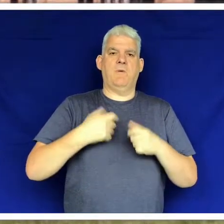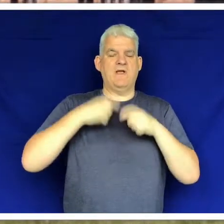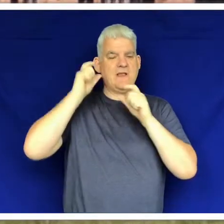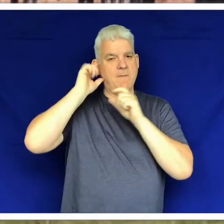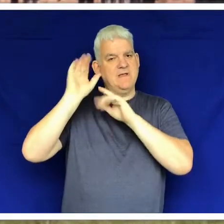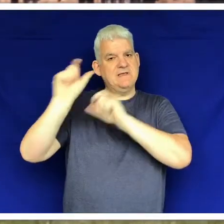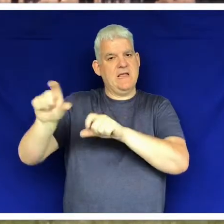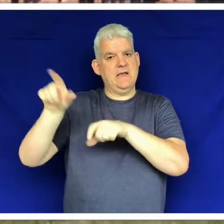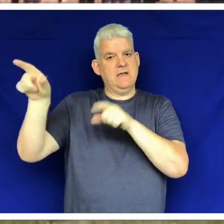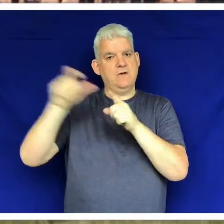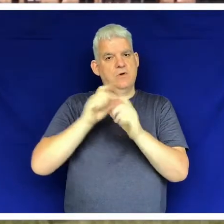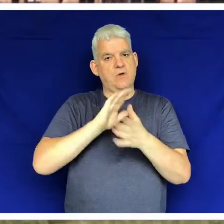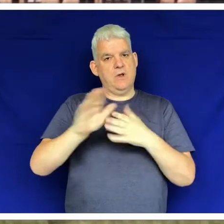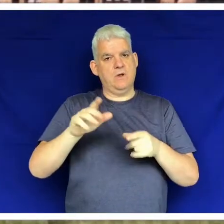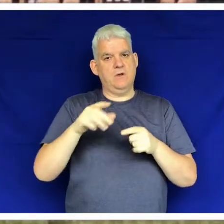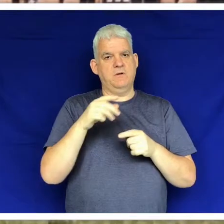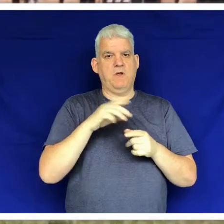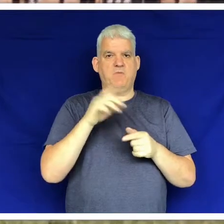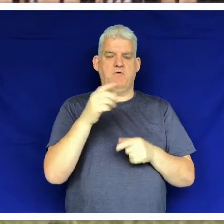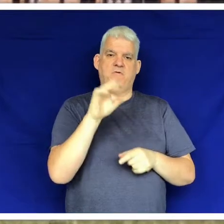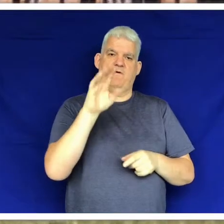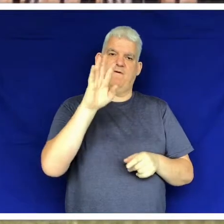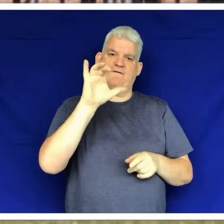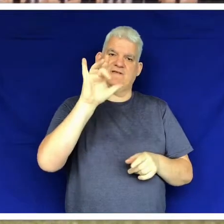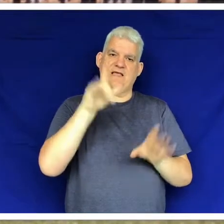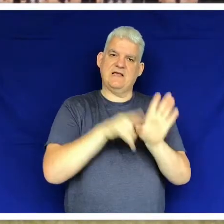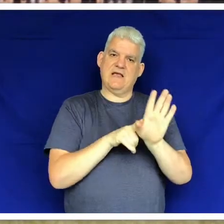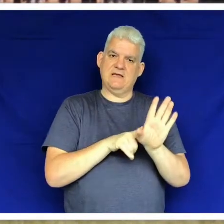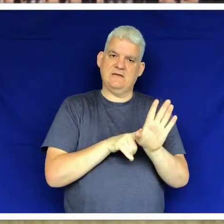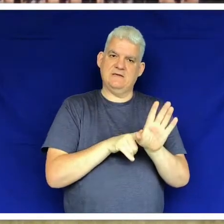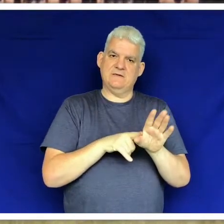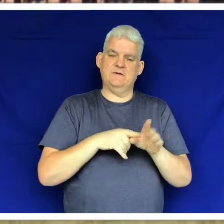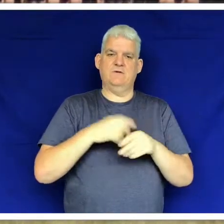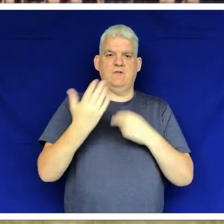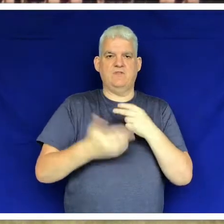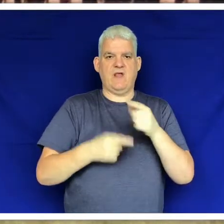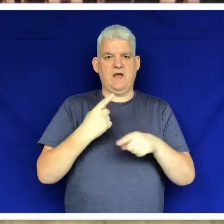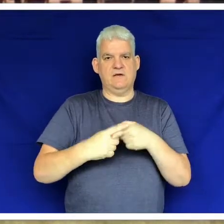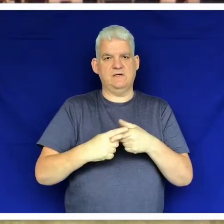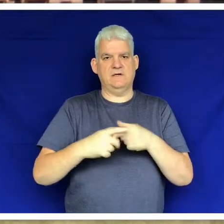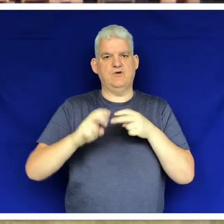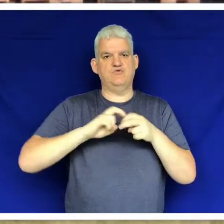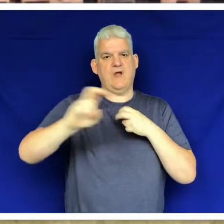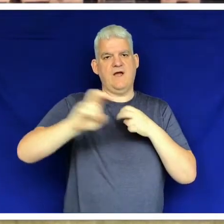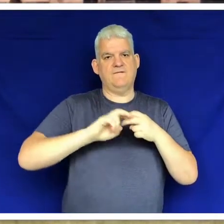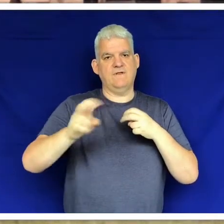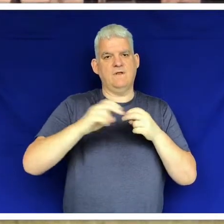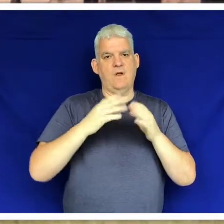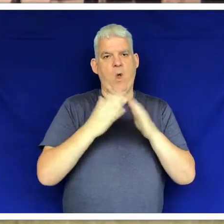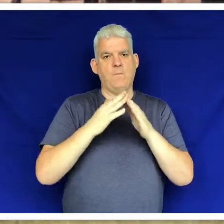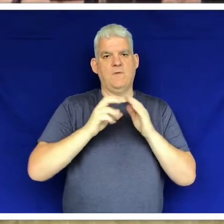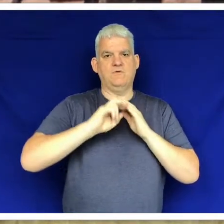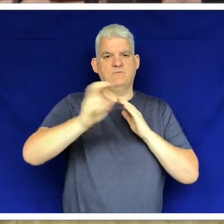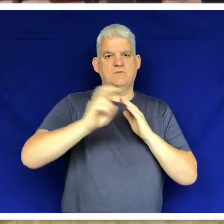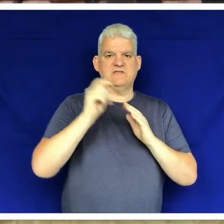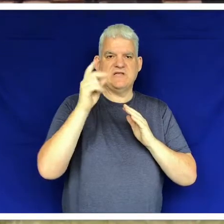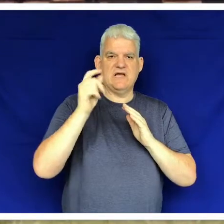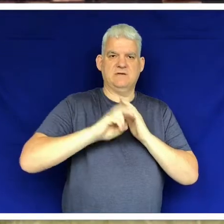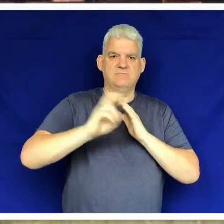I stayed there for 10 years, it was a boarding school and at the weekends I used to use a taxi to travel home.